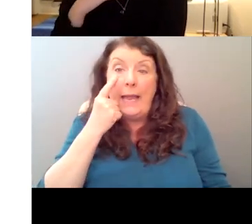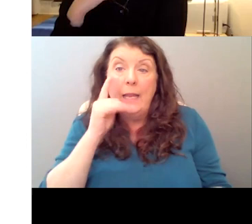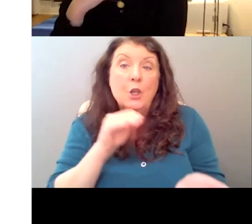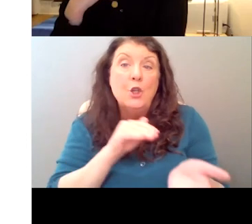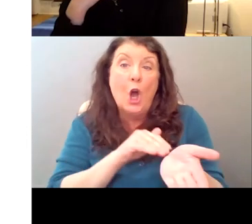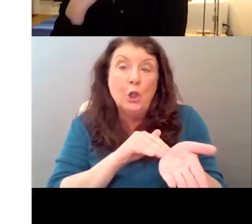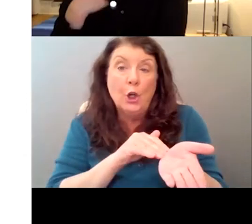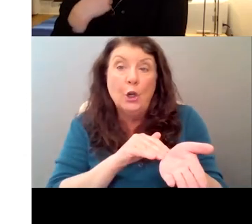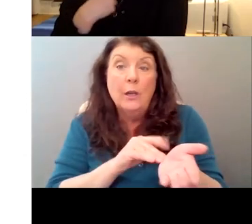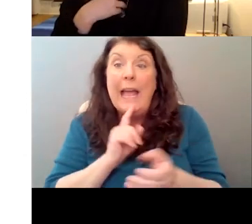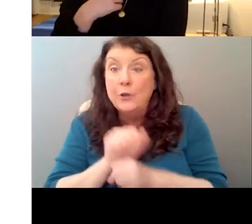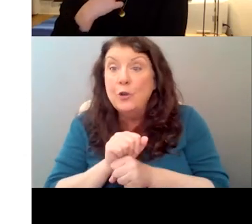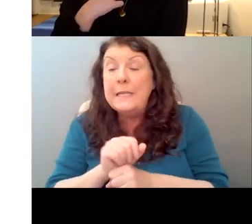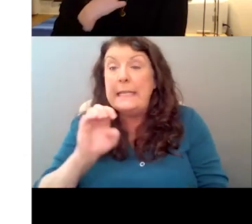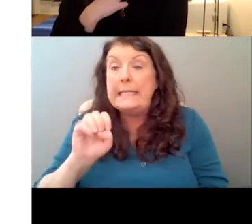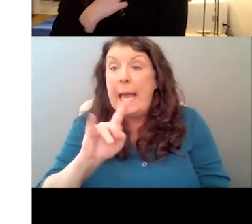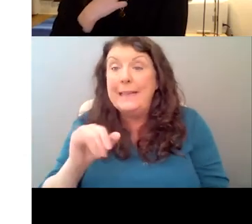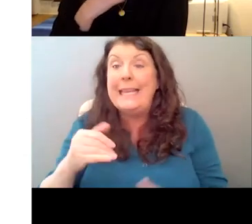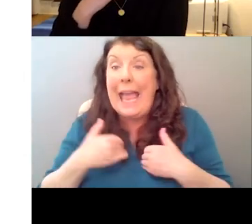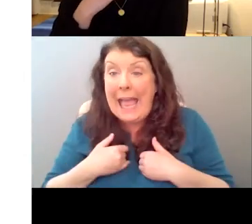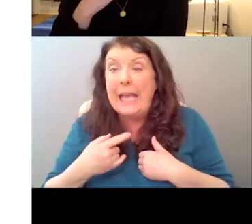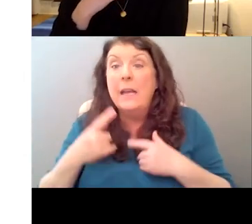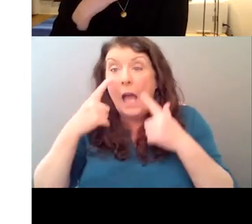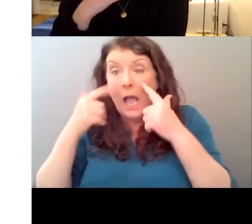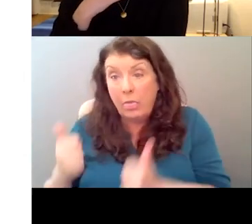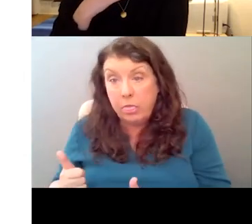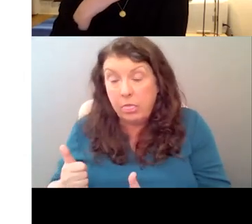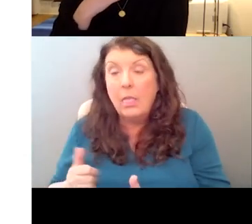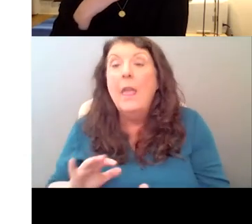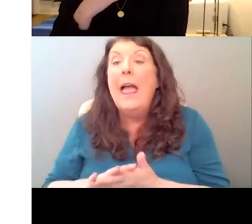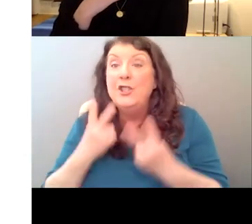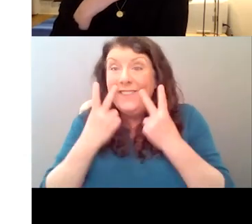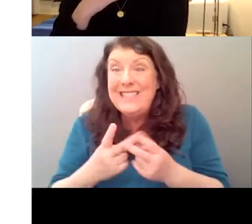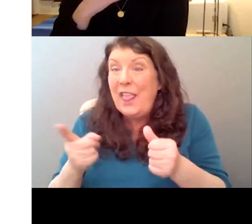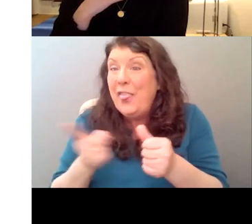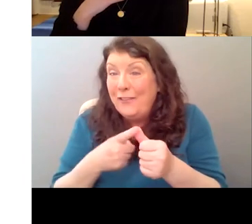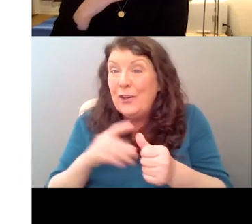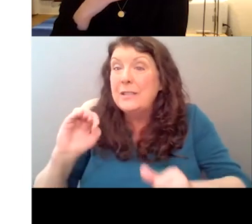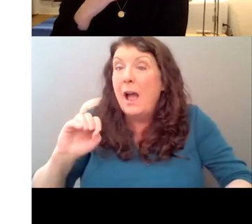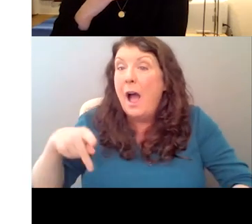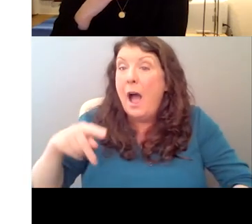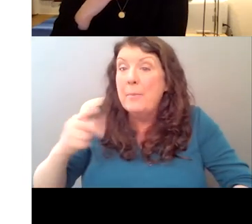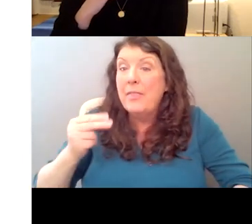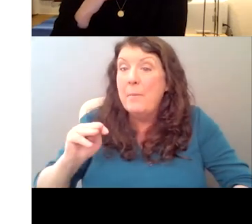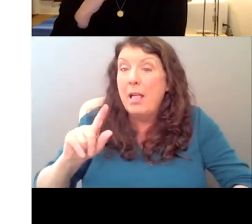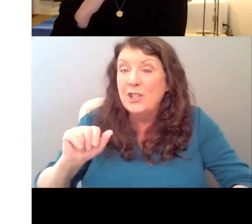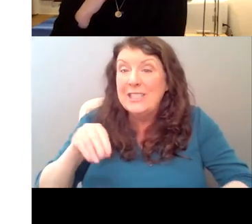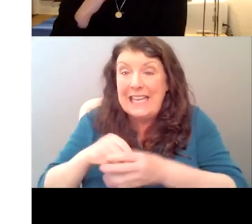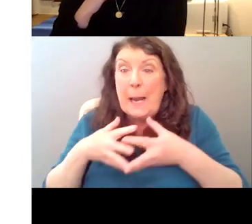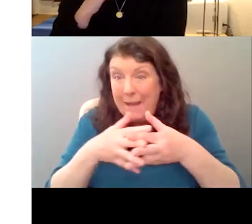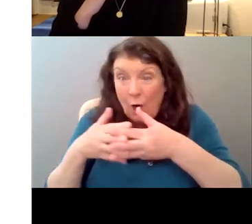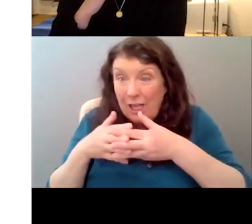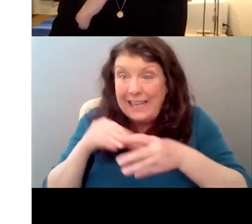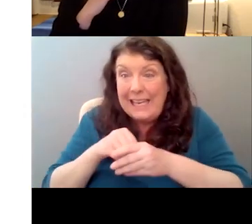ophthalmologist, uh, in Cambridge. And, but he says to her, you know, you can't necessarily trust what you see. And she says to